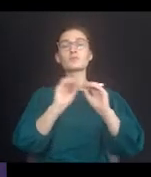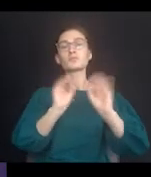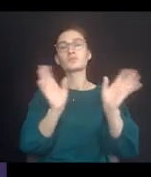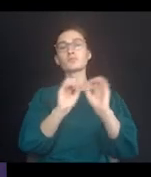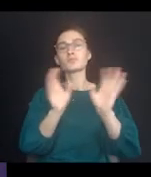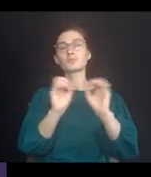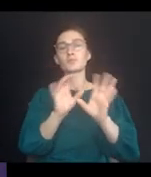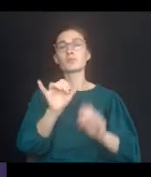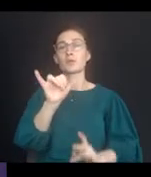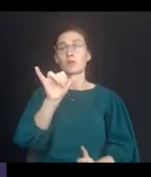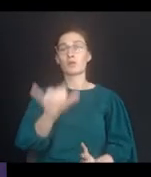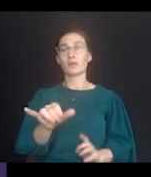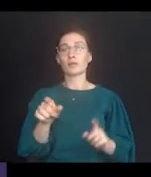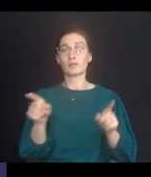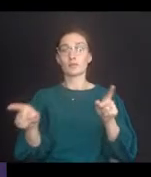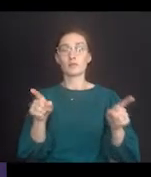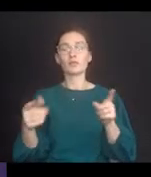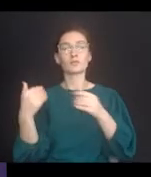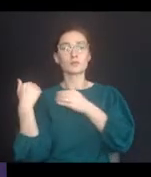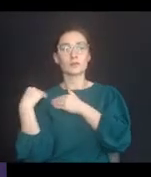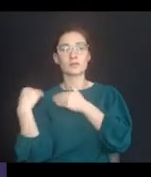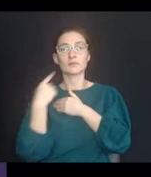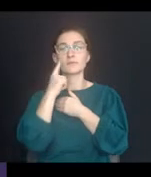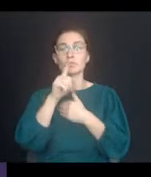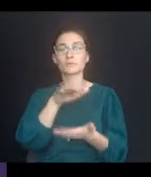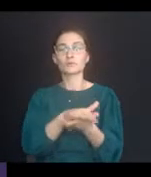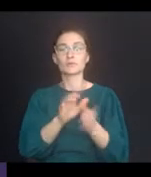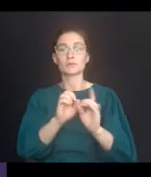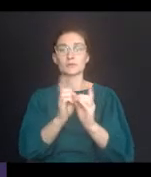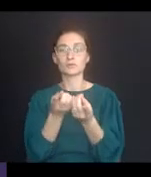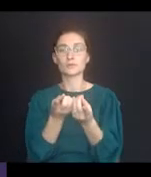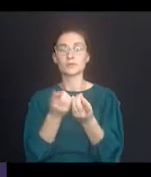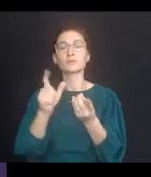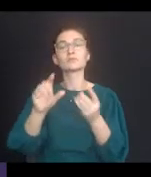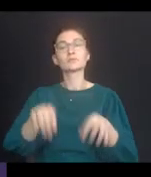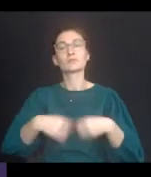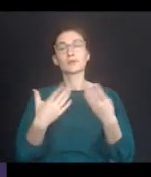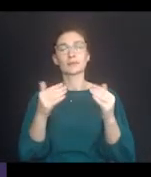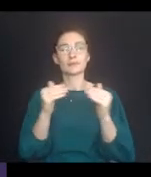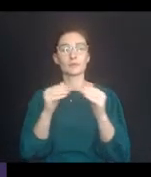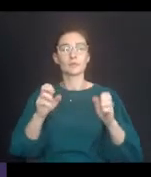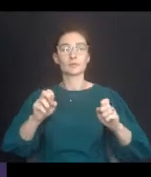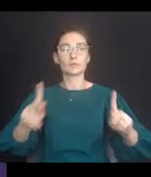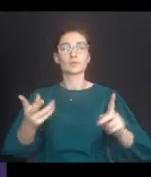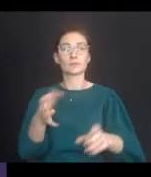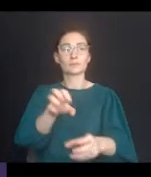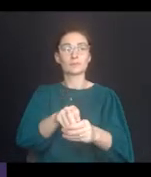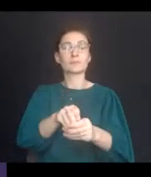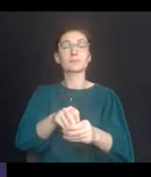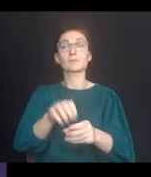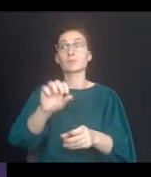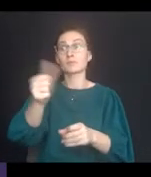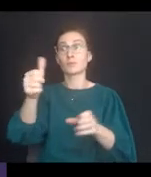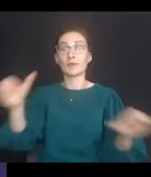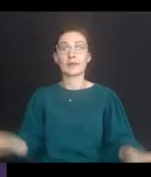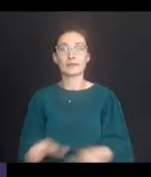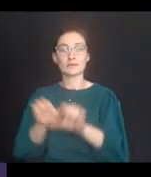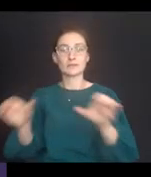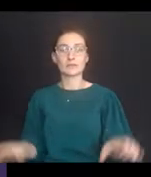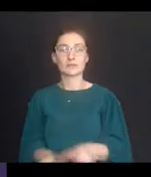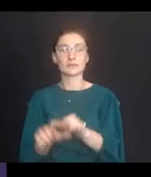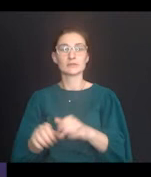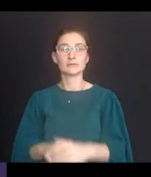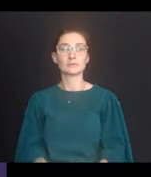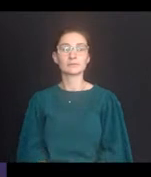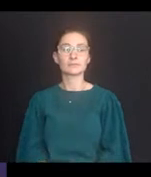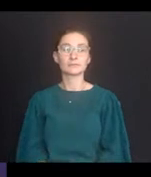clarifying the existing obligations of school districts to provide students with disabilities an equal opportunity to participate in extracurricular